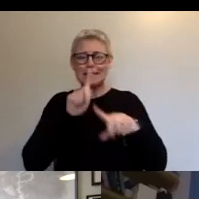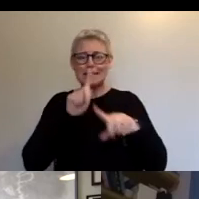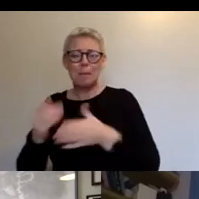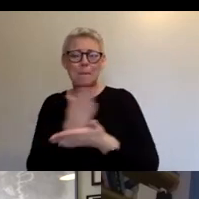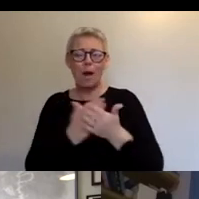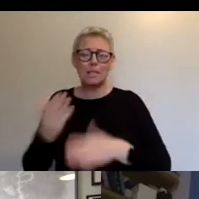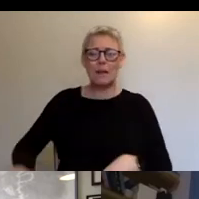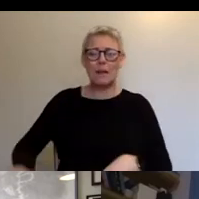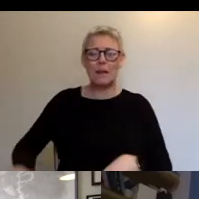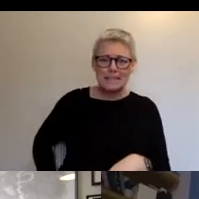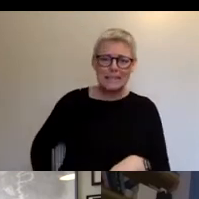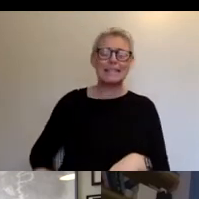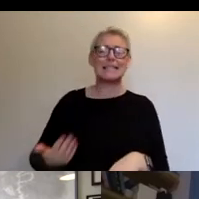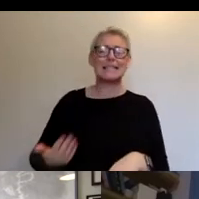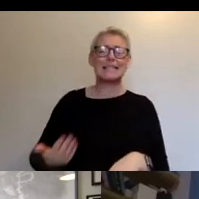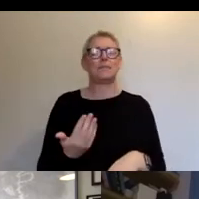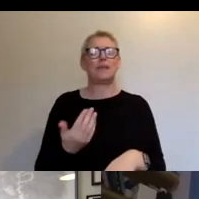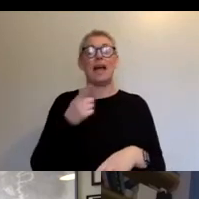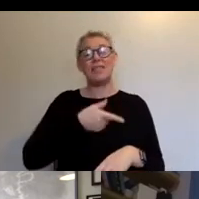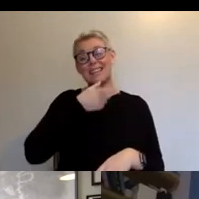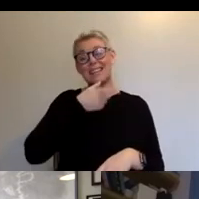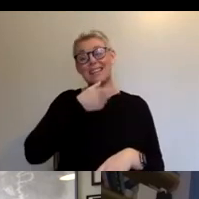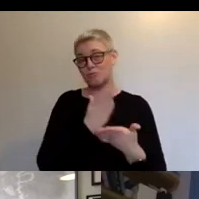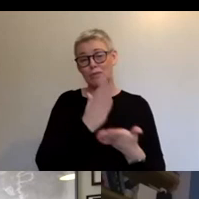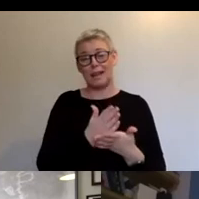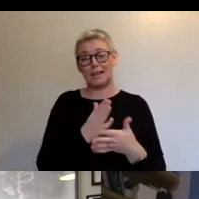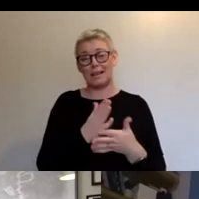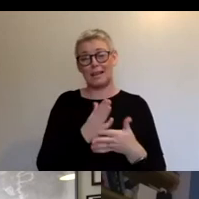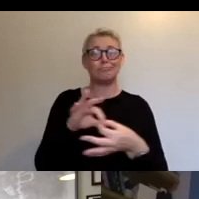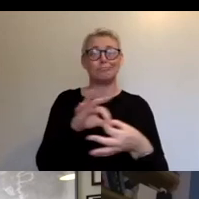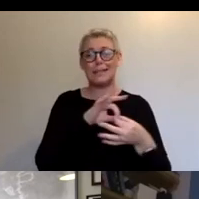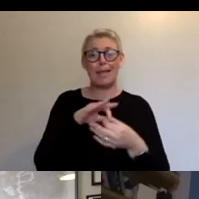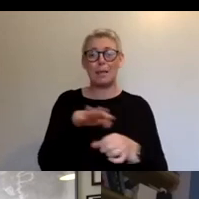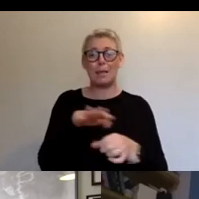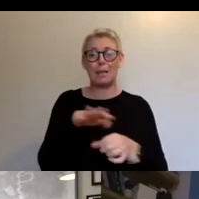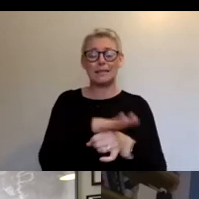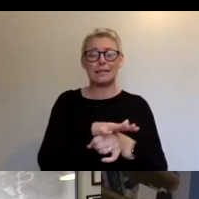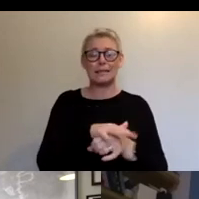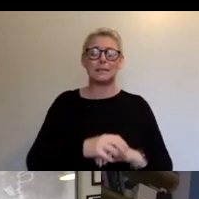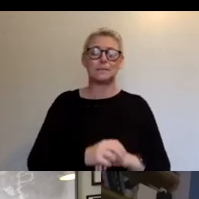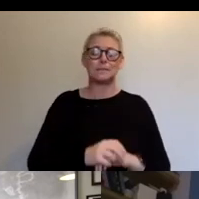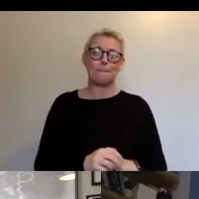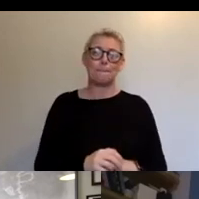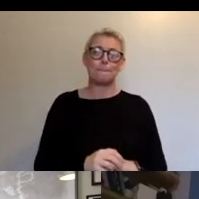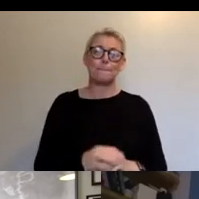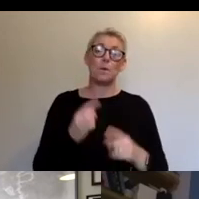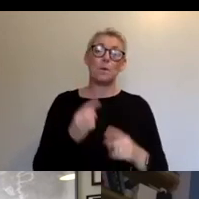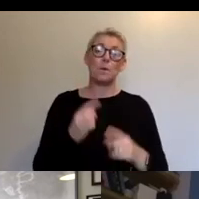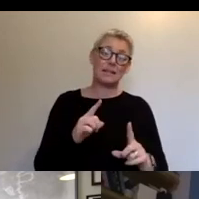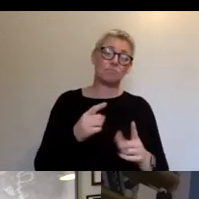key places of togetherness for Watershed. We put deaf conversations about cinema online.